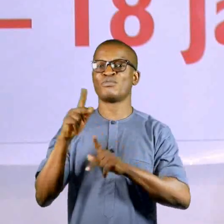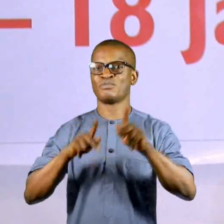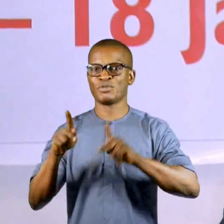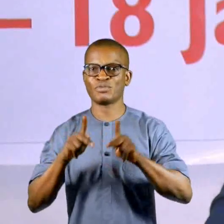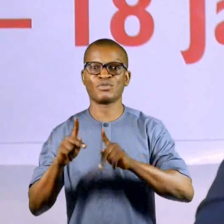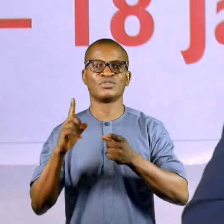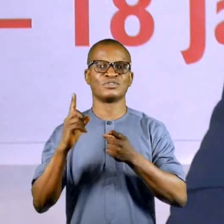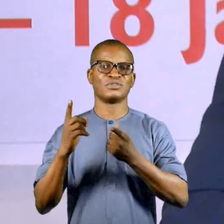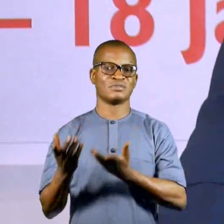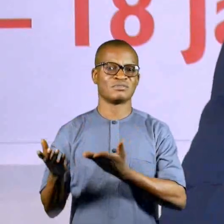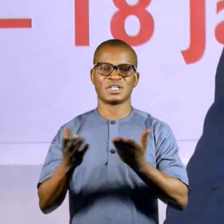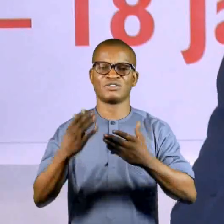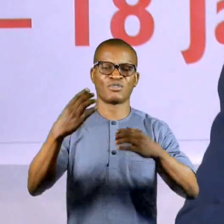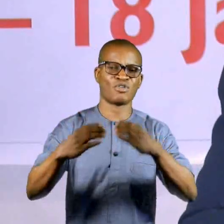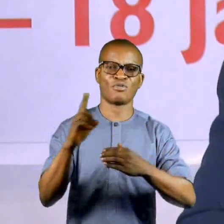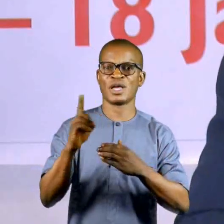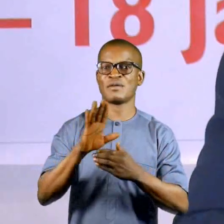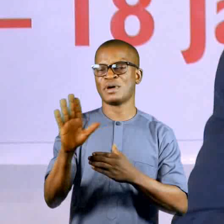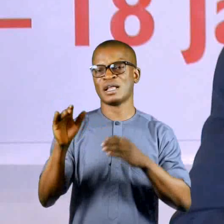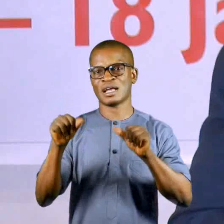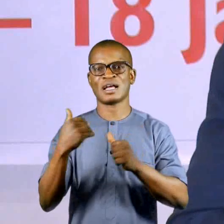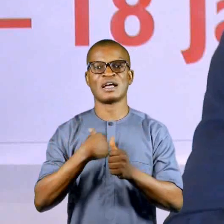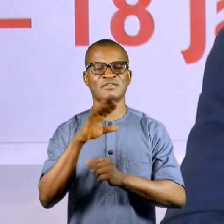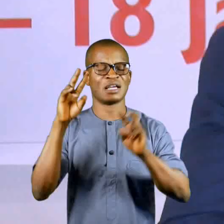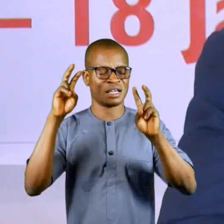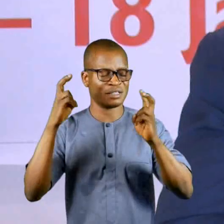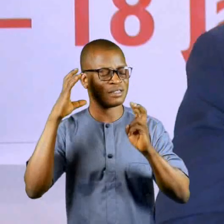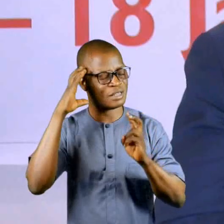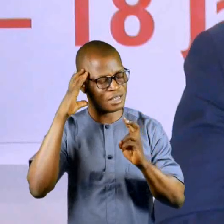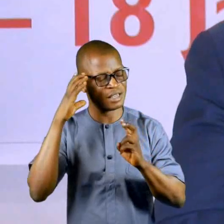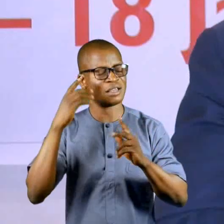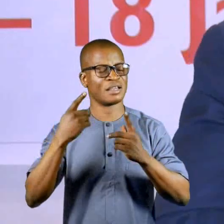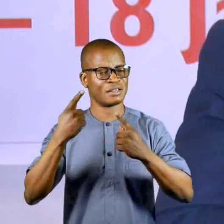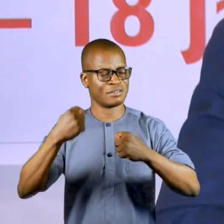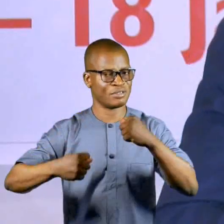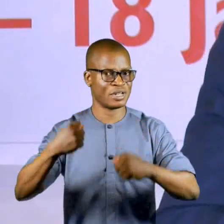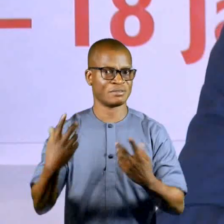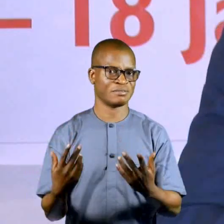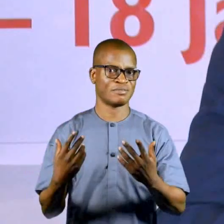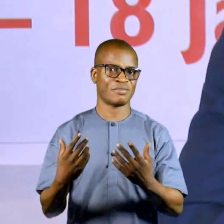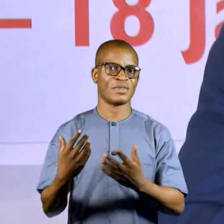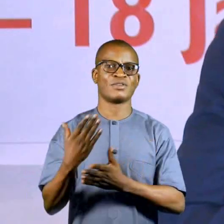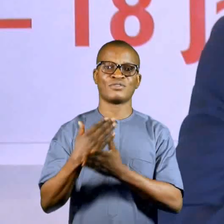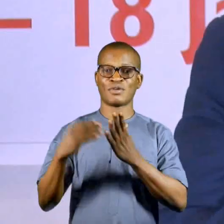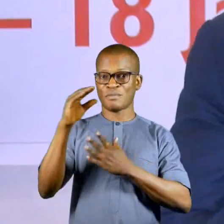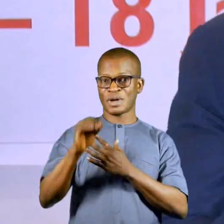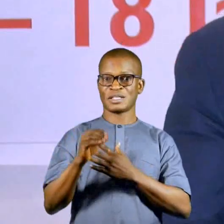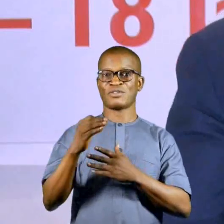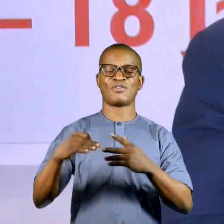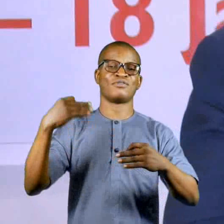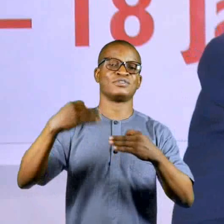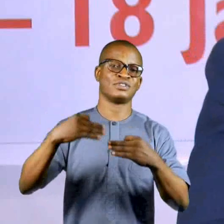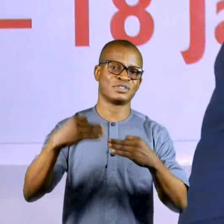to courts where they can have their cases heard and tried. A second, deeper sense of justice connotes